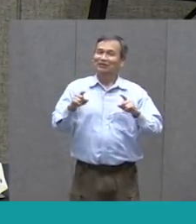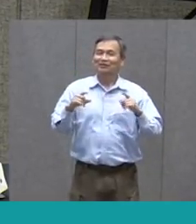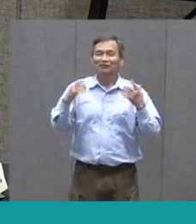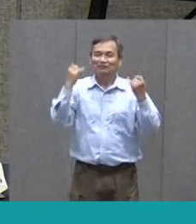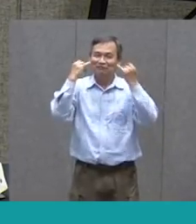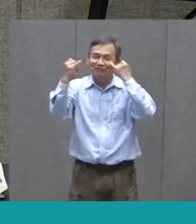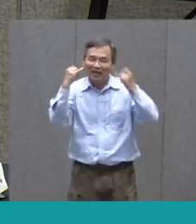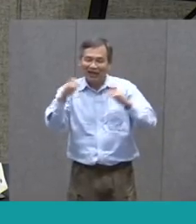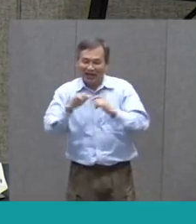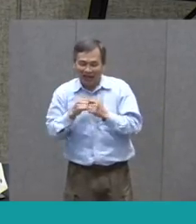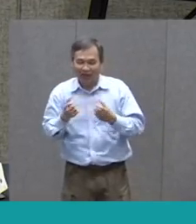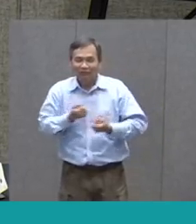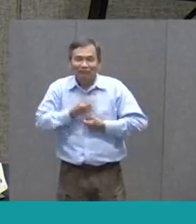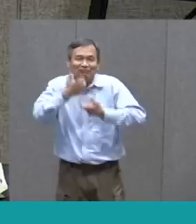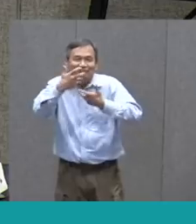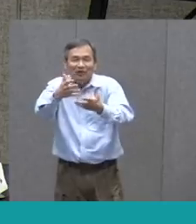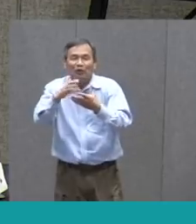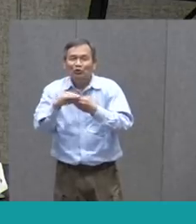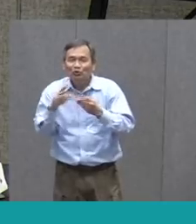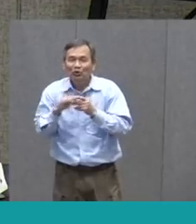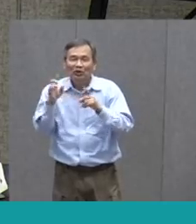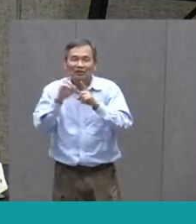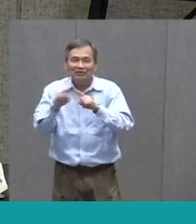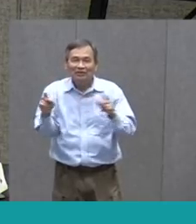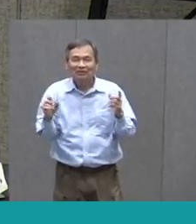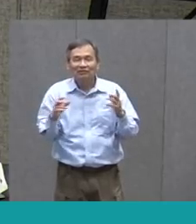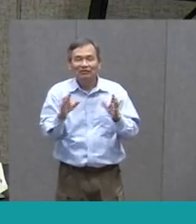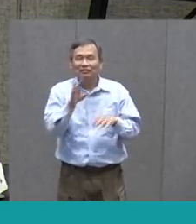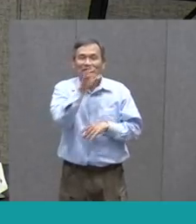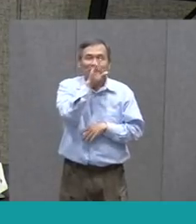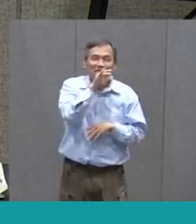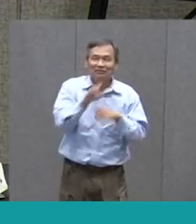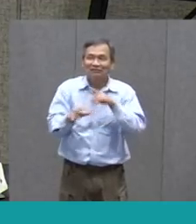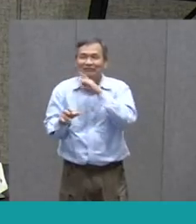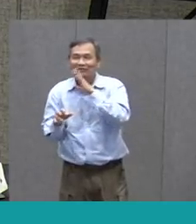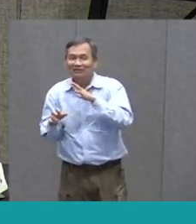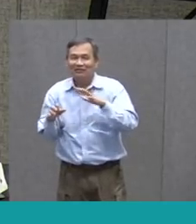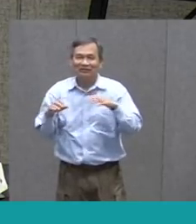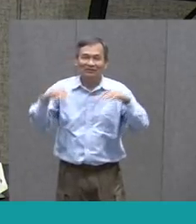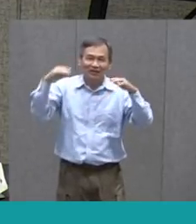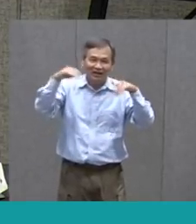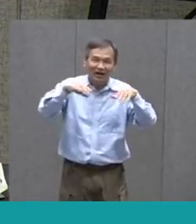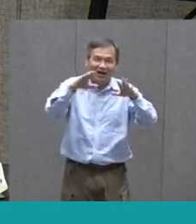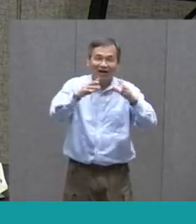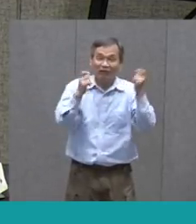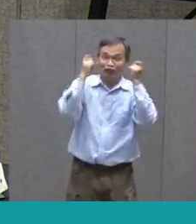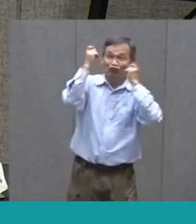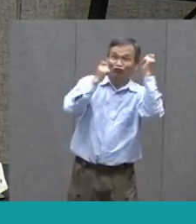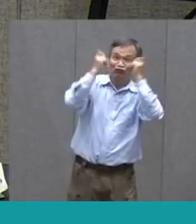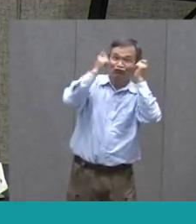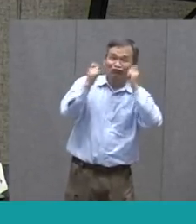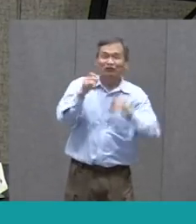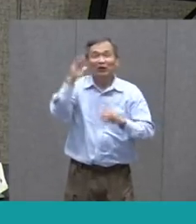that fun And to add different sounds And different voices And I hope that you Have books around your house That you're able to read